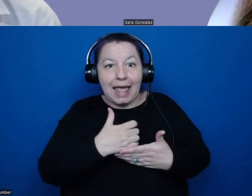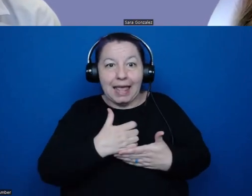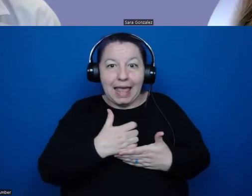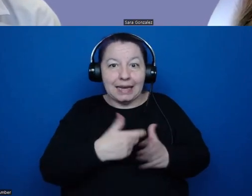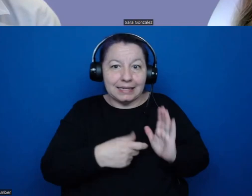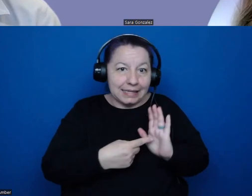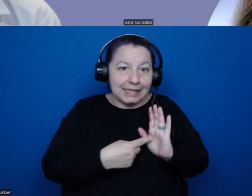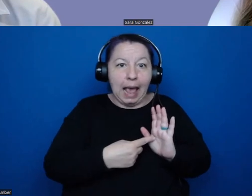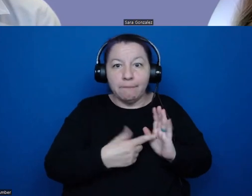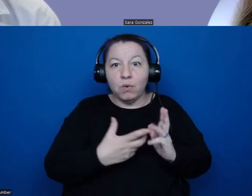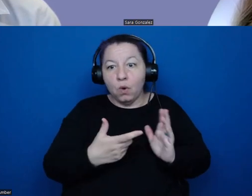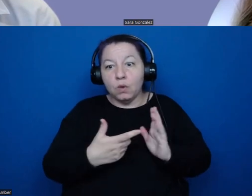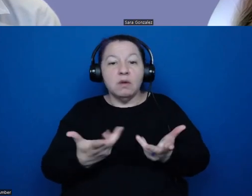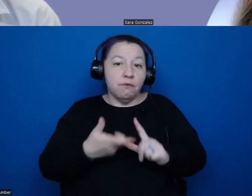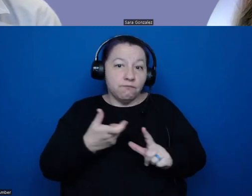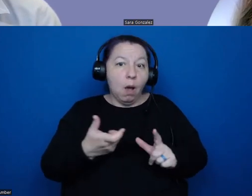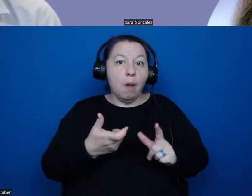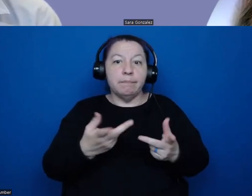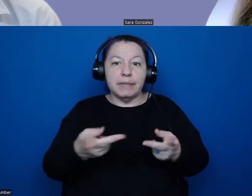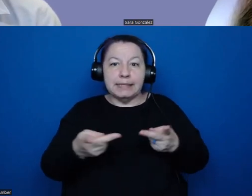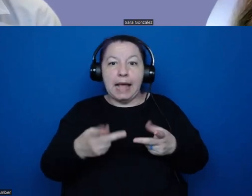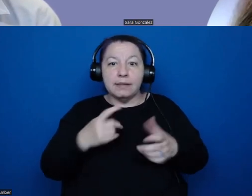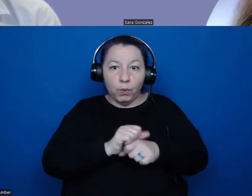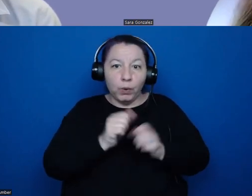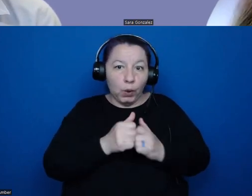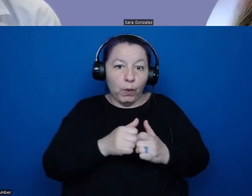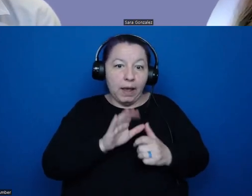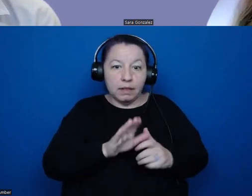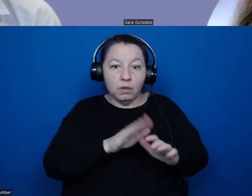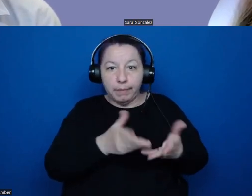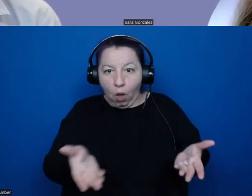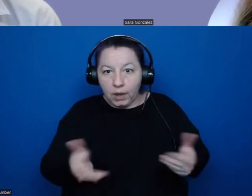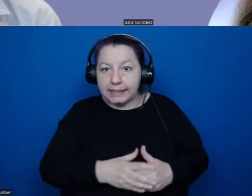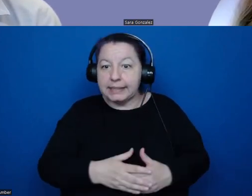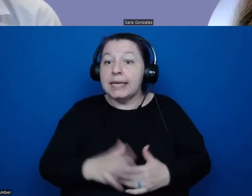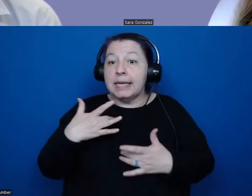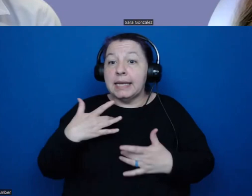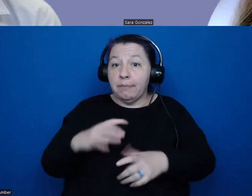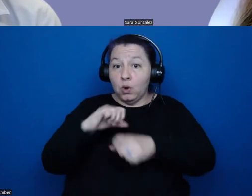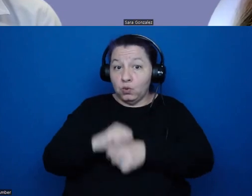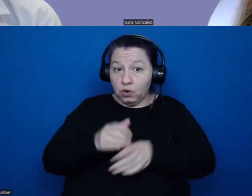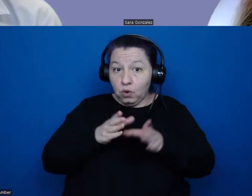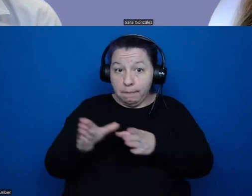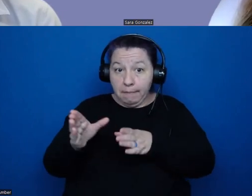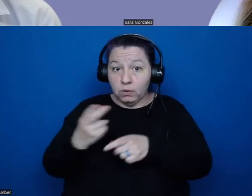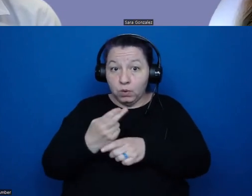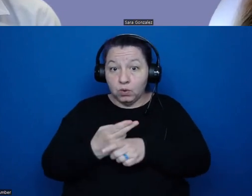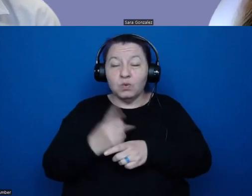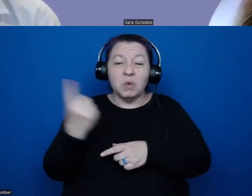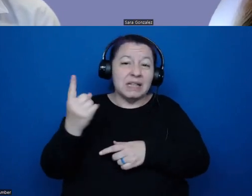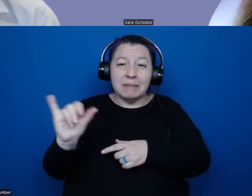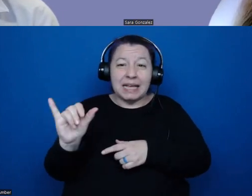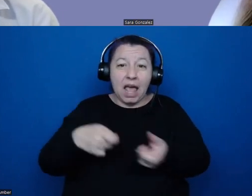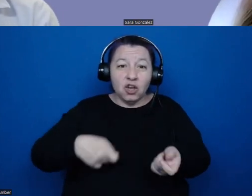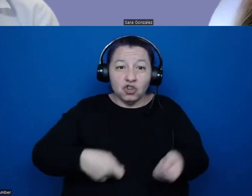of belongings from the sites that we're working at. Typically, the traditional methods that we would use for that would be something like a shovel